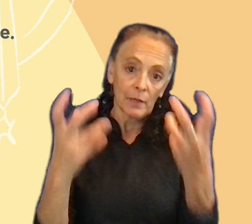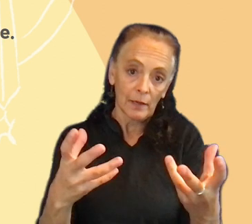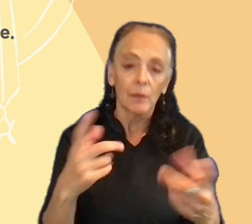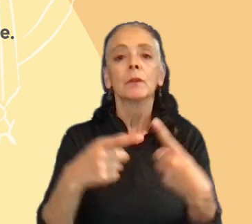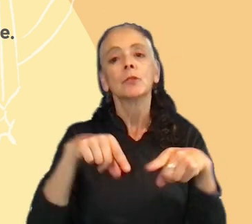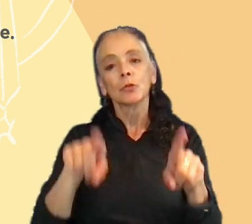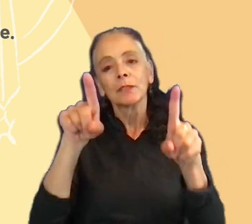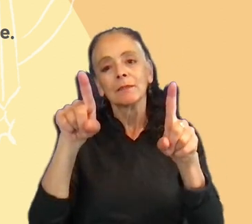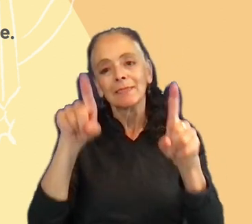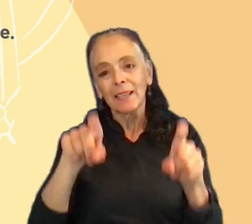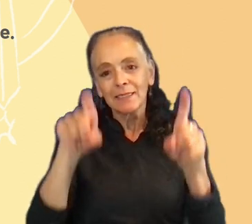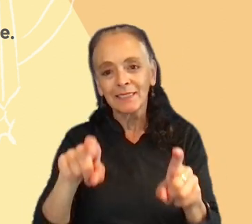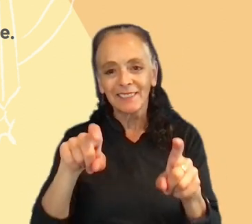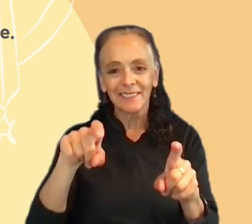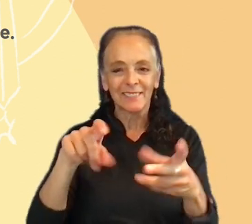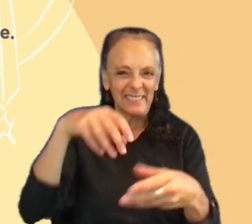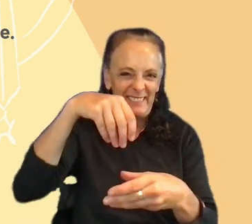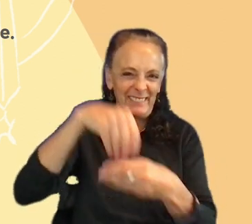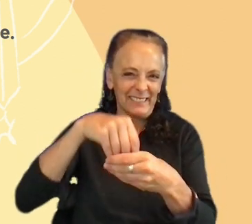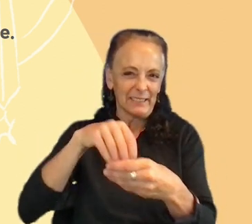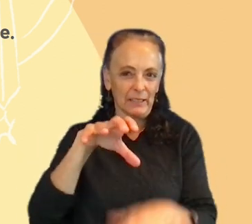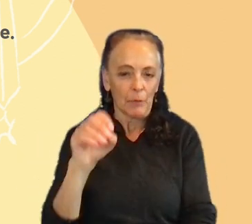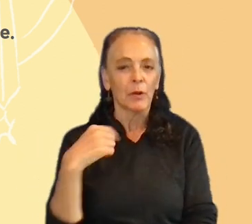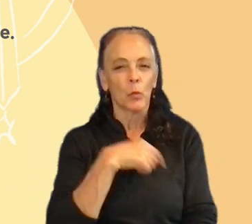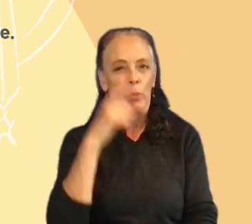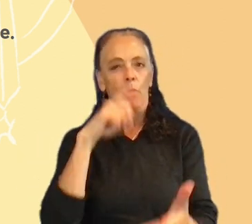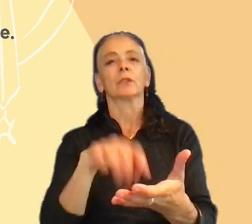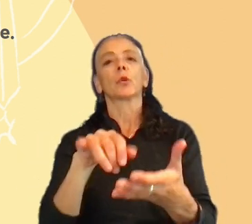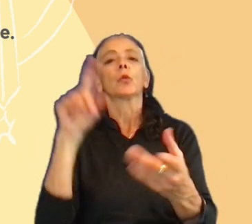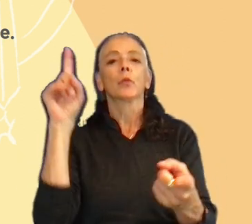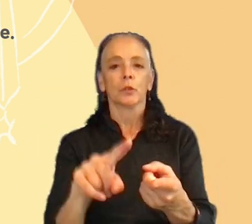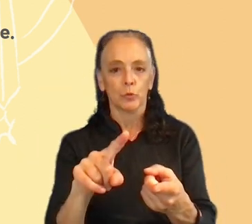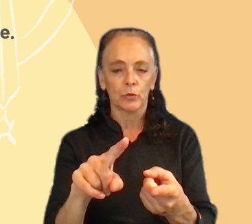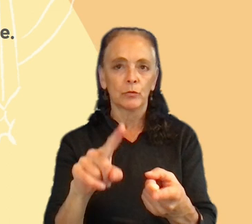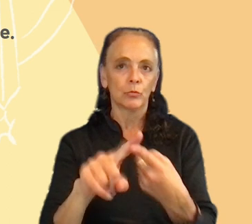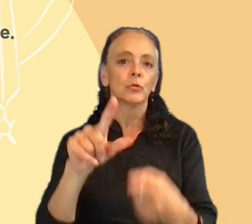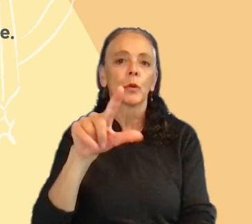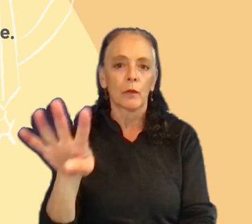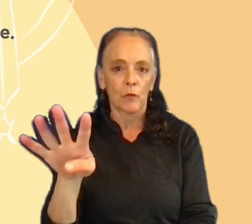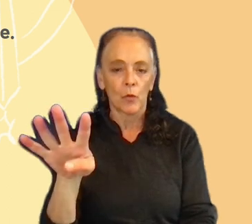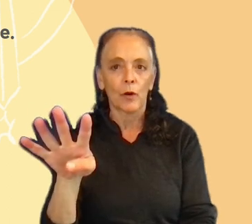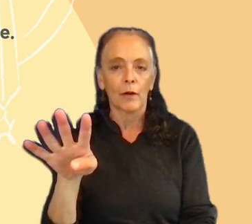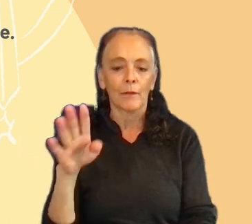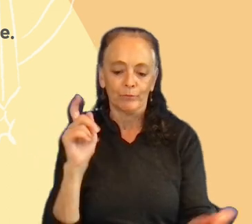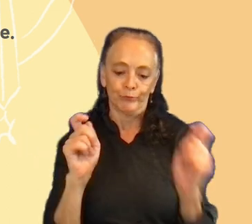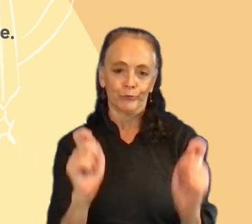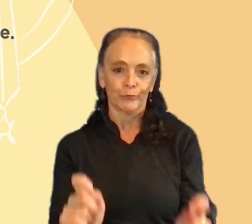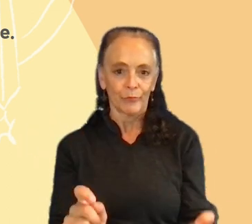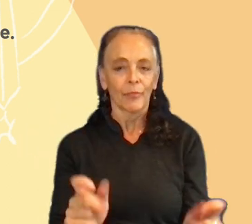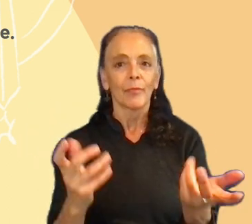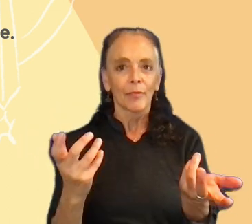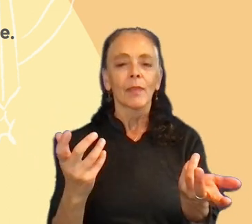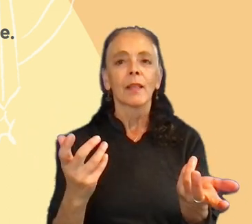the interviews internally, we noticed that we could reduce them to 24. After refinement. So,